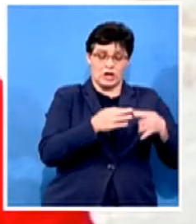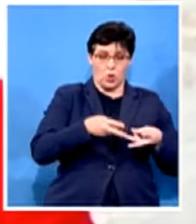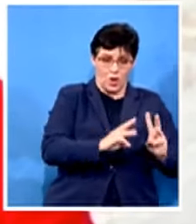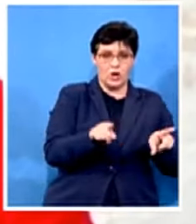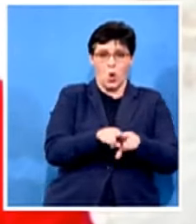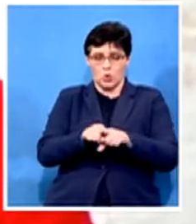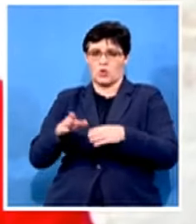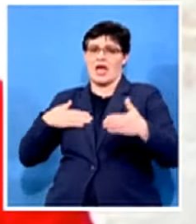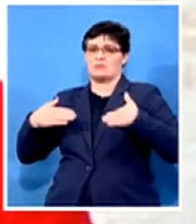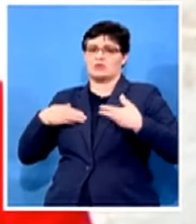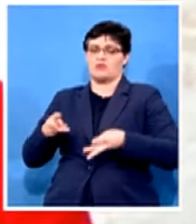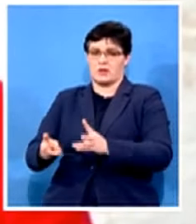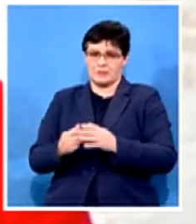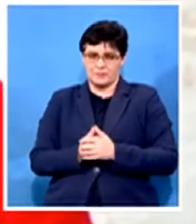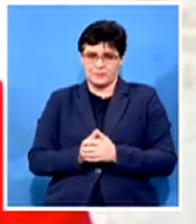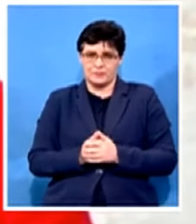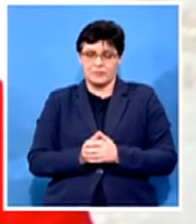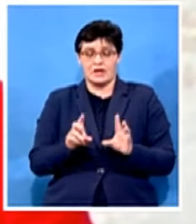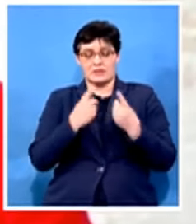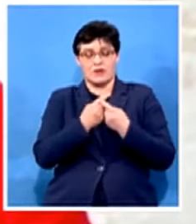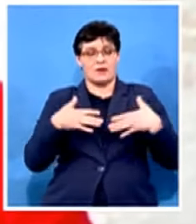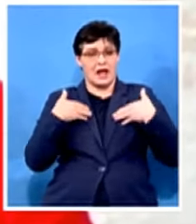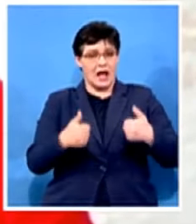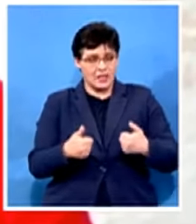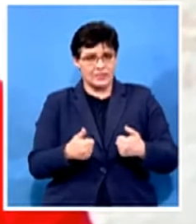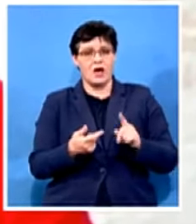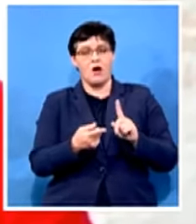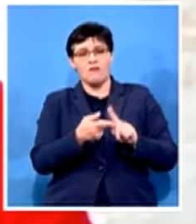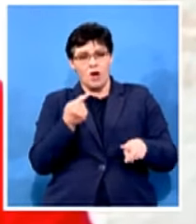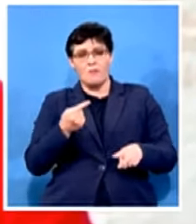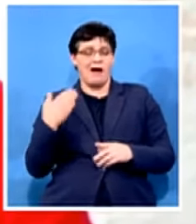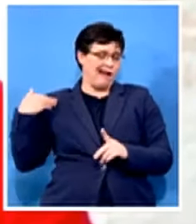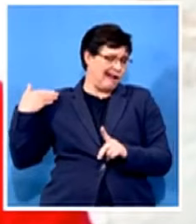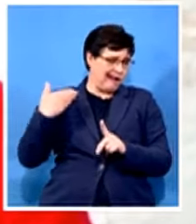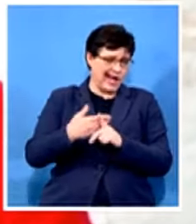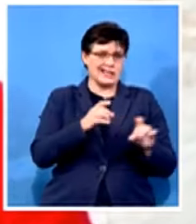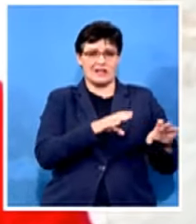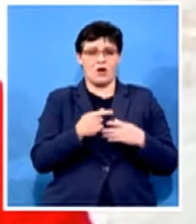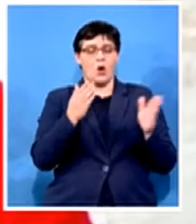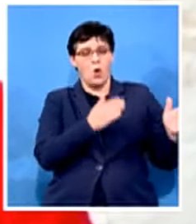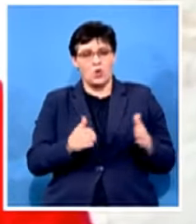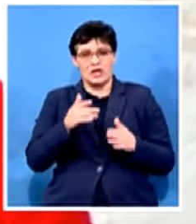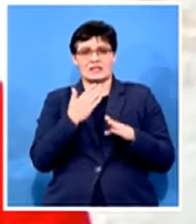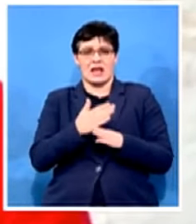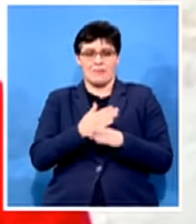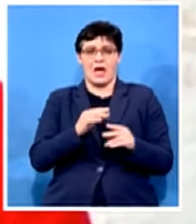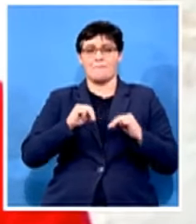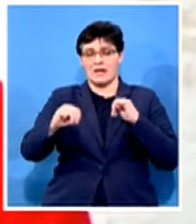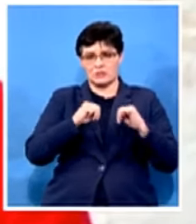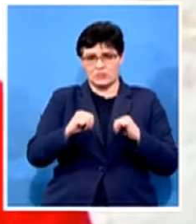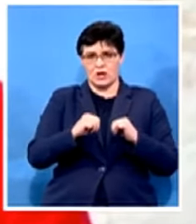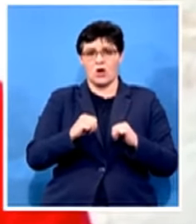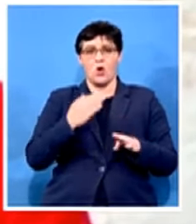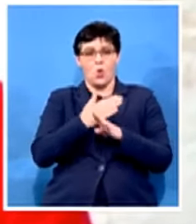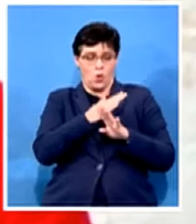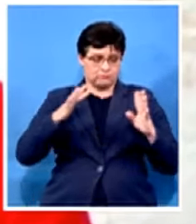department of health is coming from a painful era where organized labor and the management were not working in unison because of the